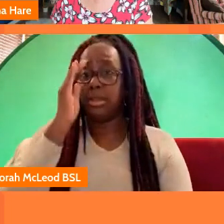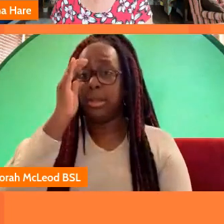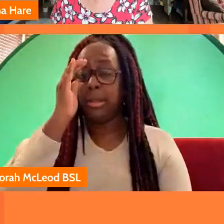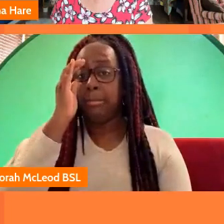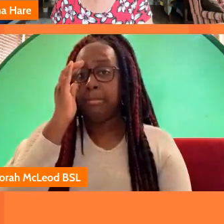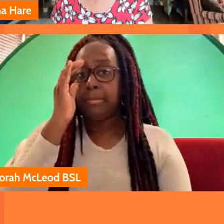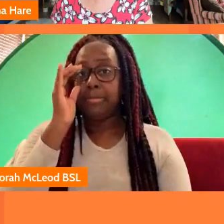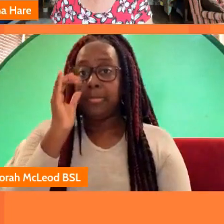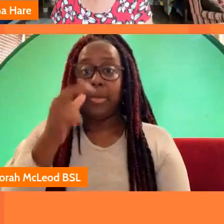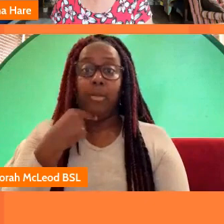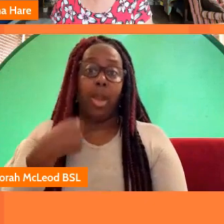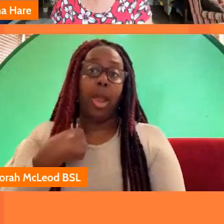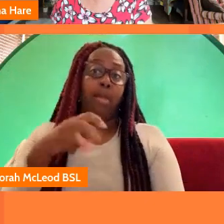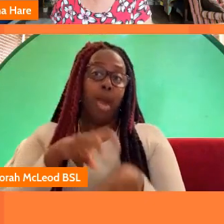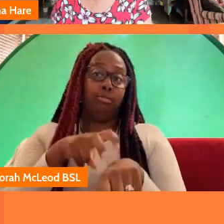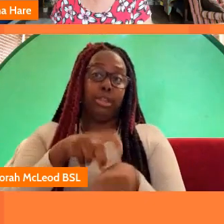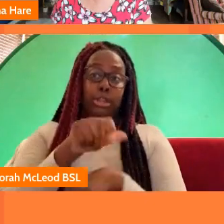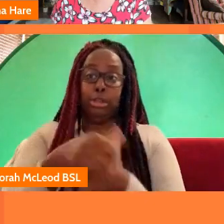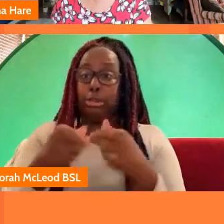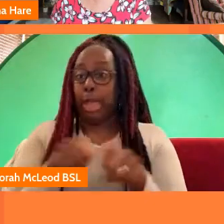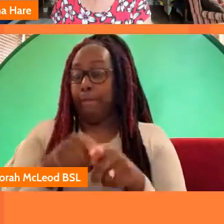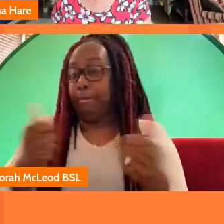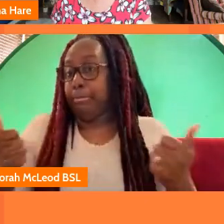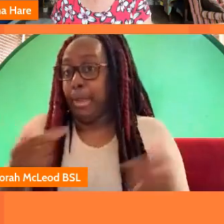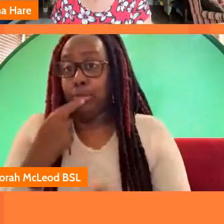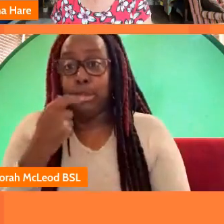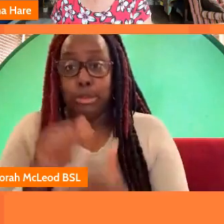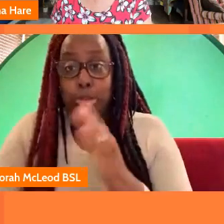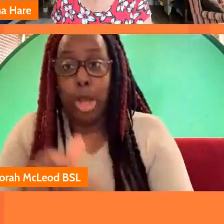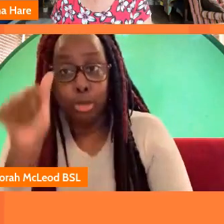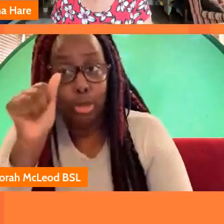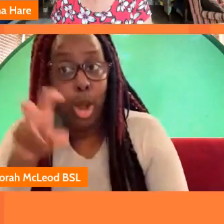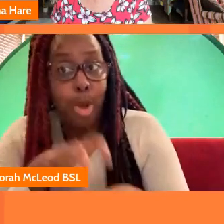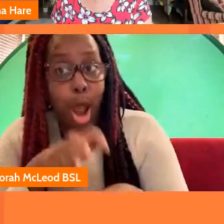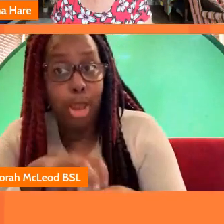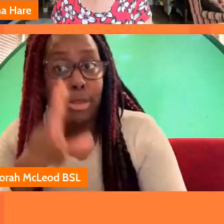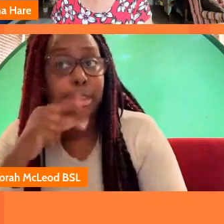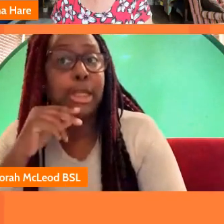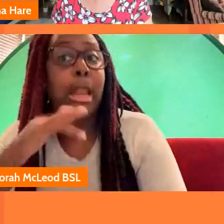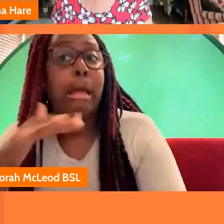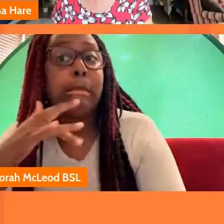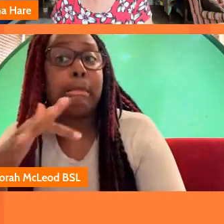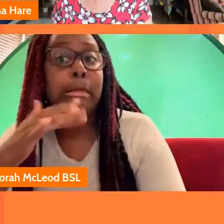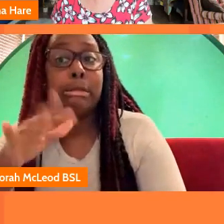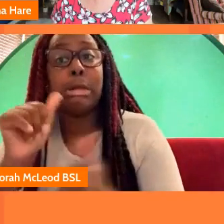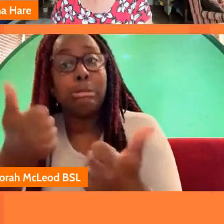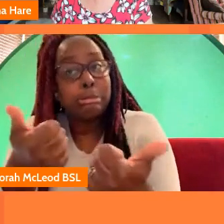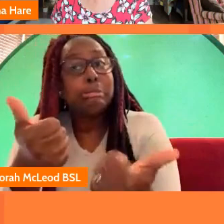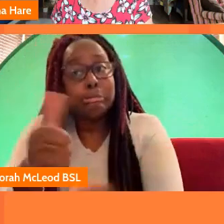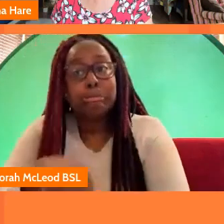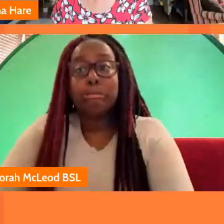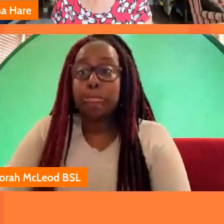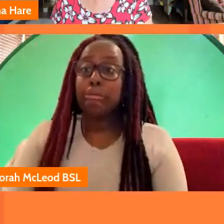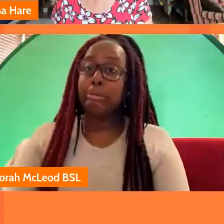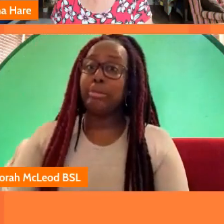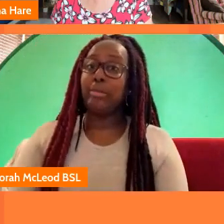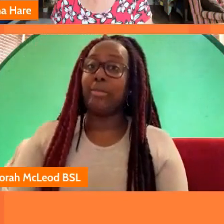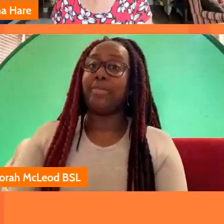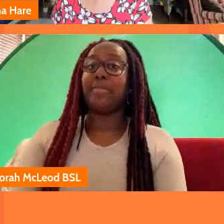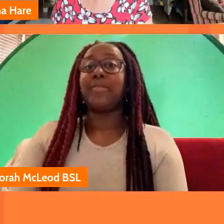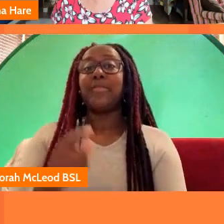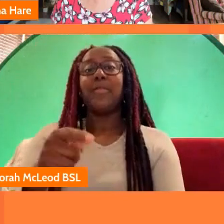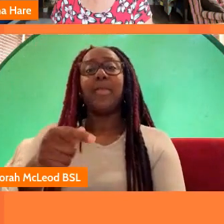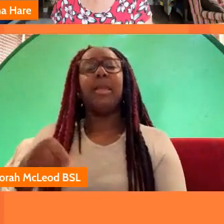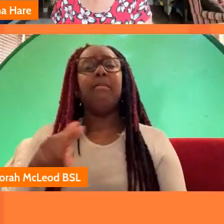say as i'm irish as well i should have said that i think you all got that of an irish accent that's a distinguishing feature it's interesting